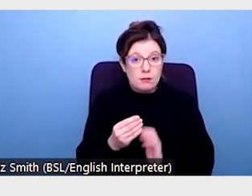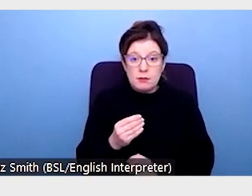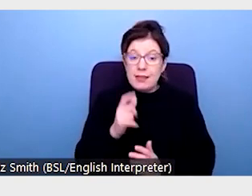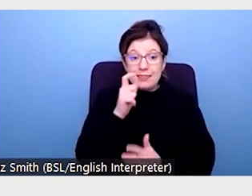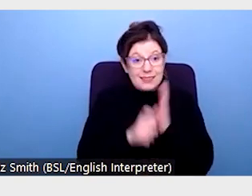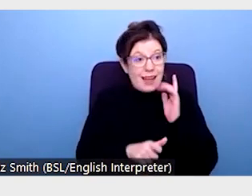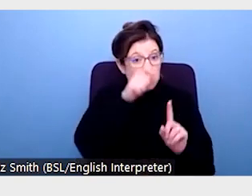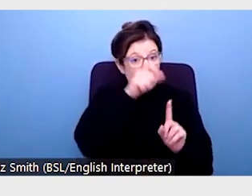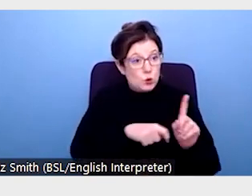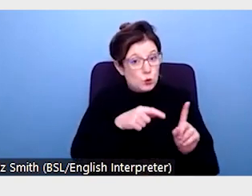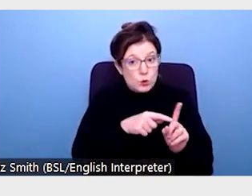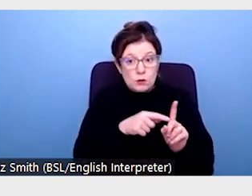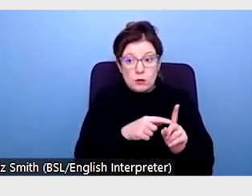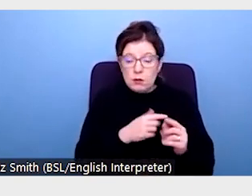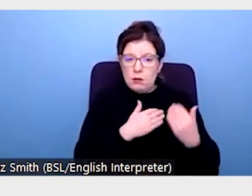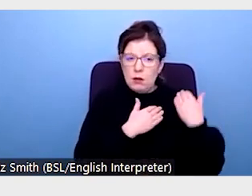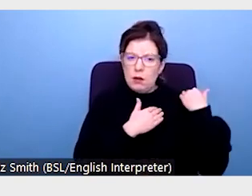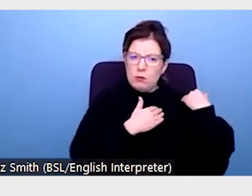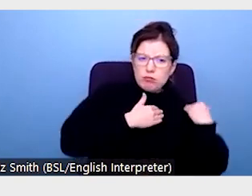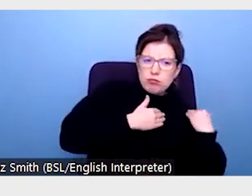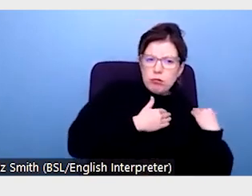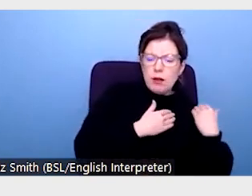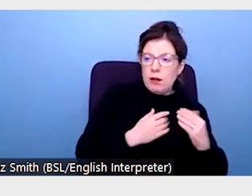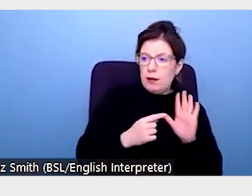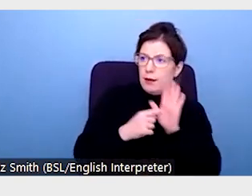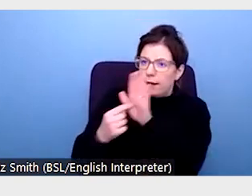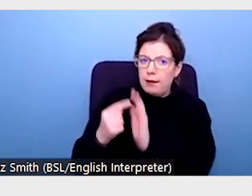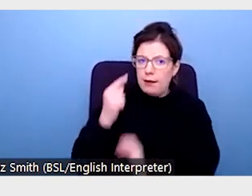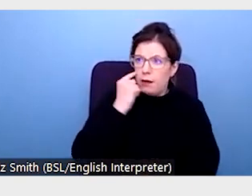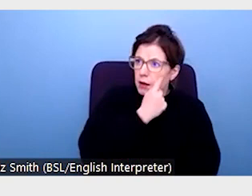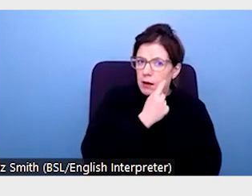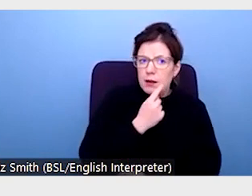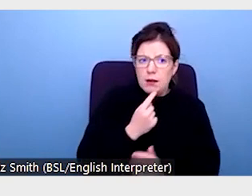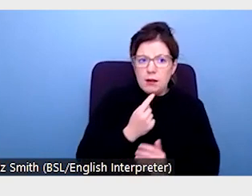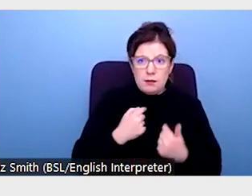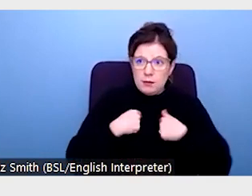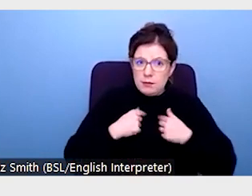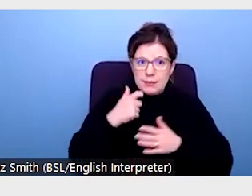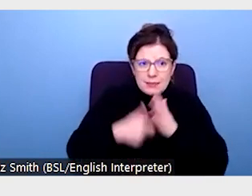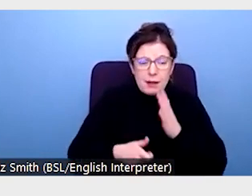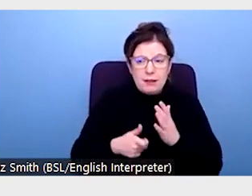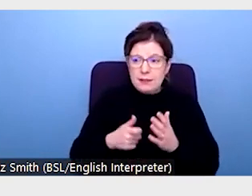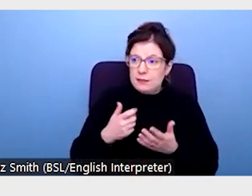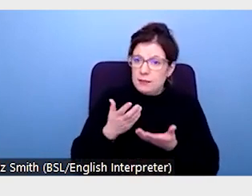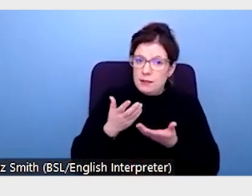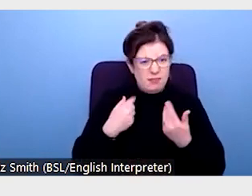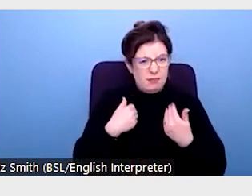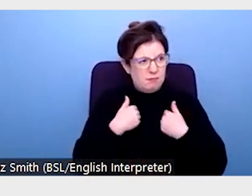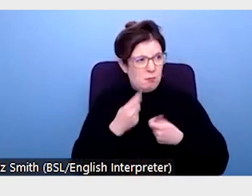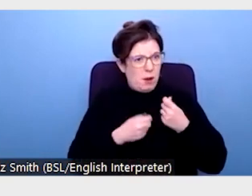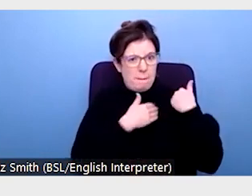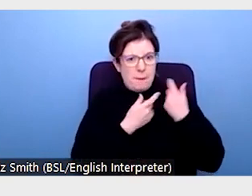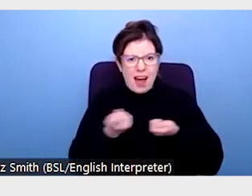disabled students have to shoulder a large administrative burden, this effectively blocks their access to education on equal terms.